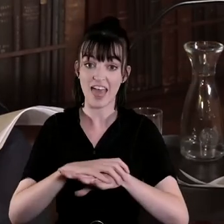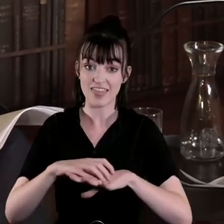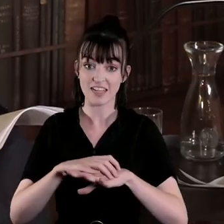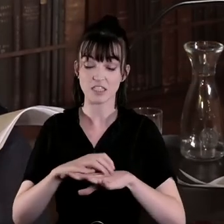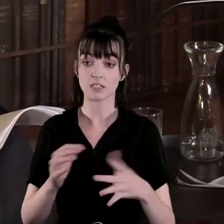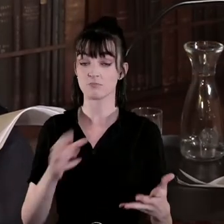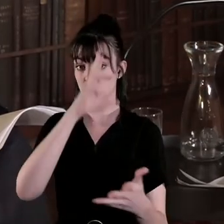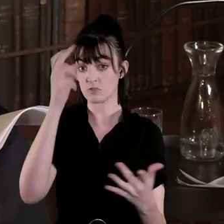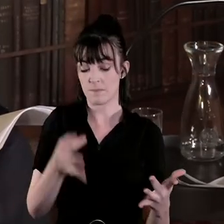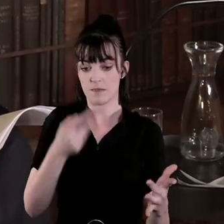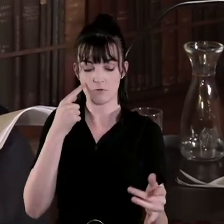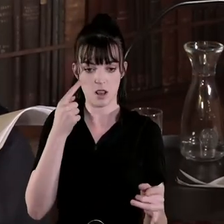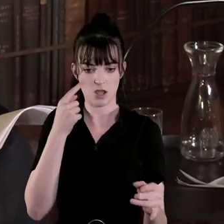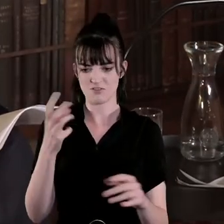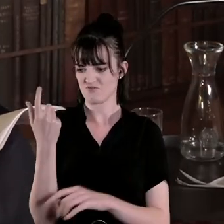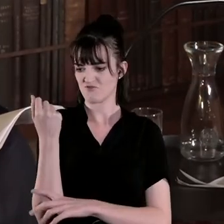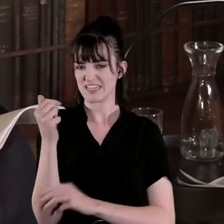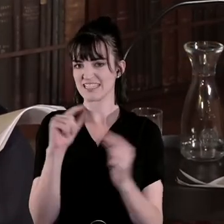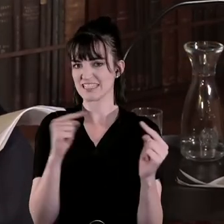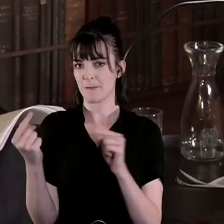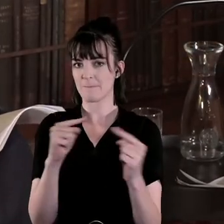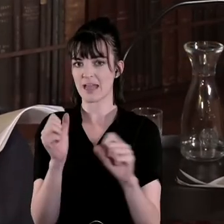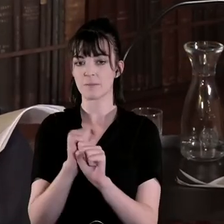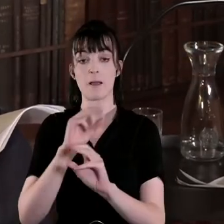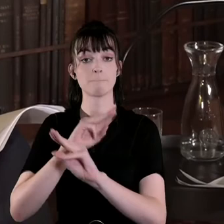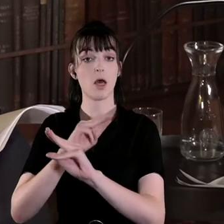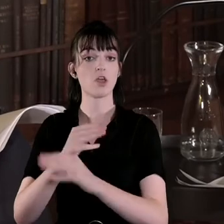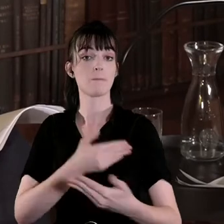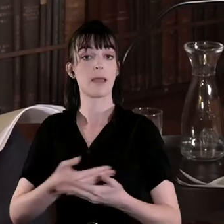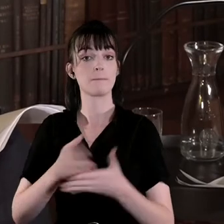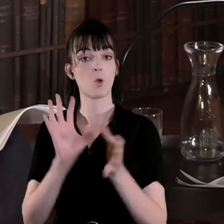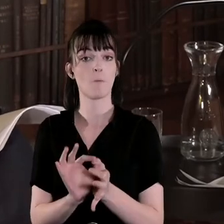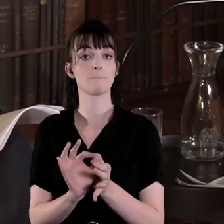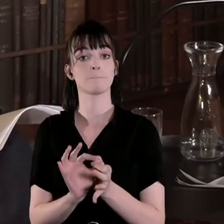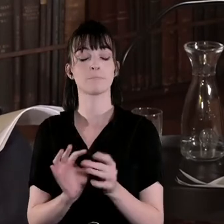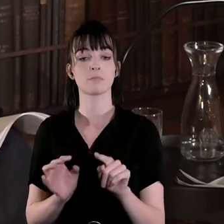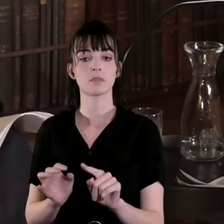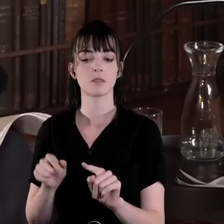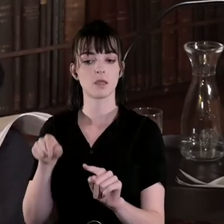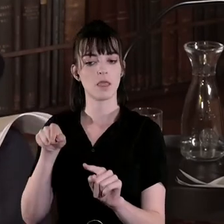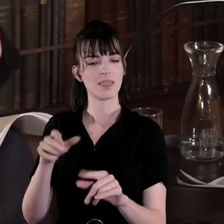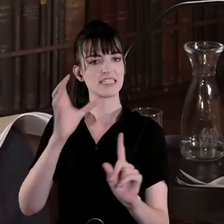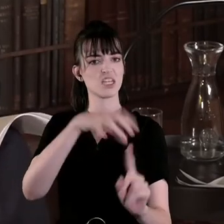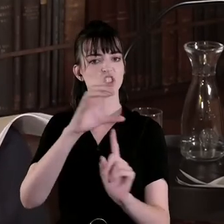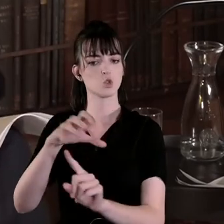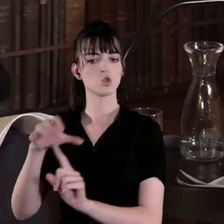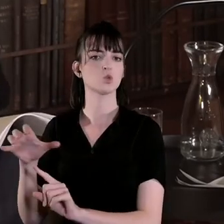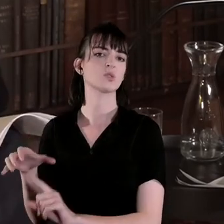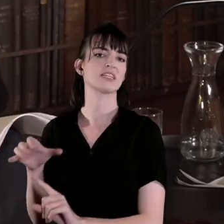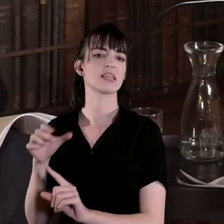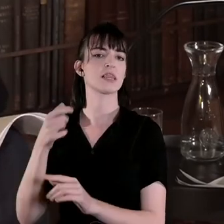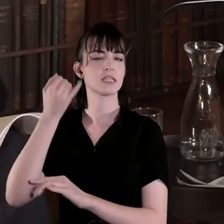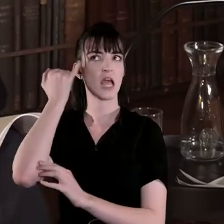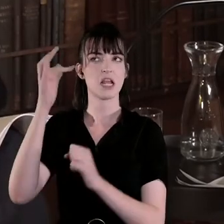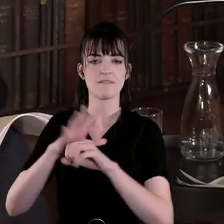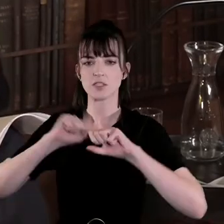at all of the recent debate for instance about the mother and baby homes many of those institutions that idea of what I'm talking about the social